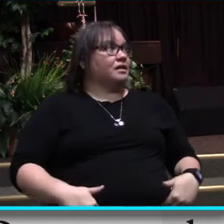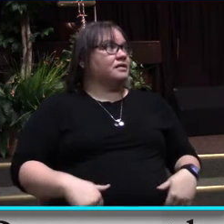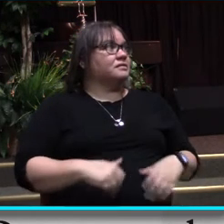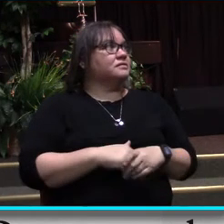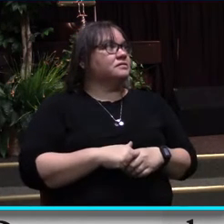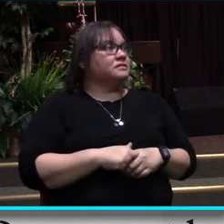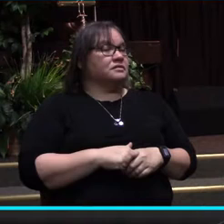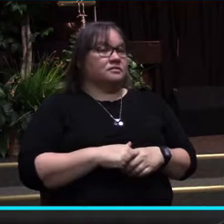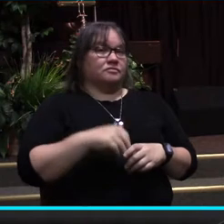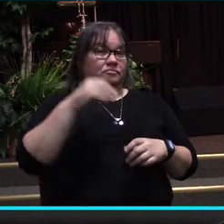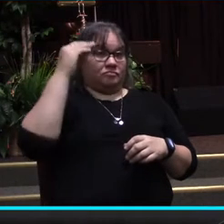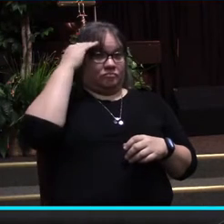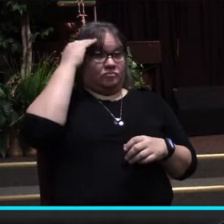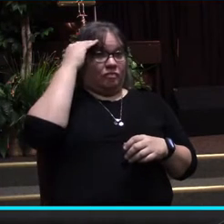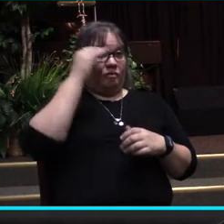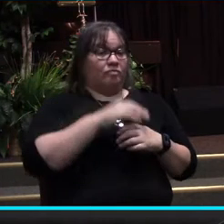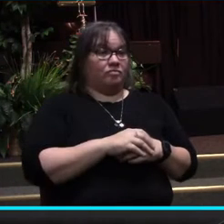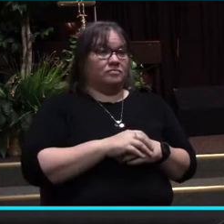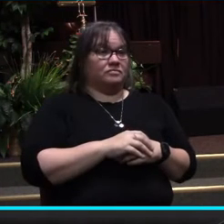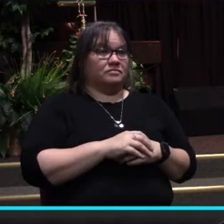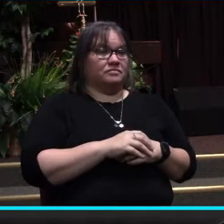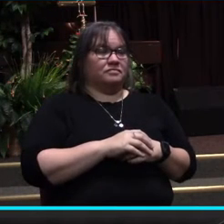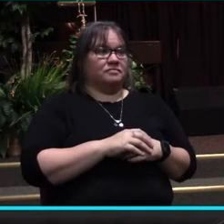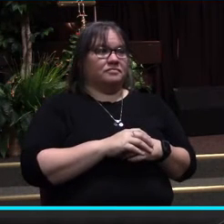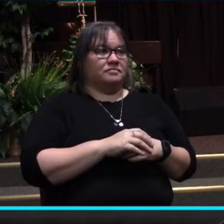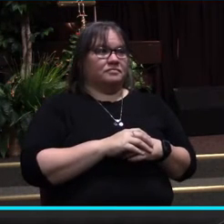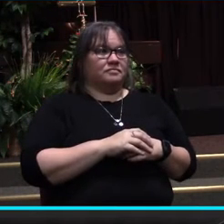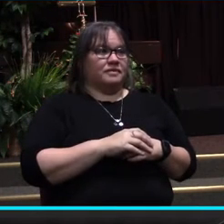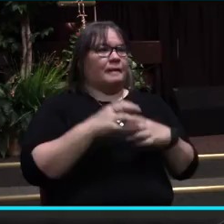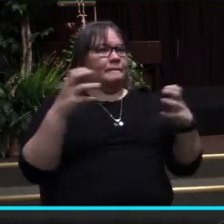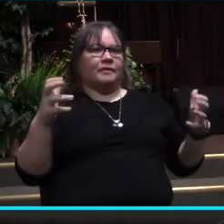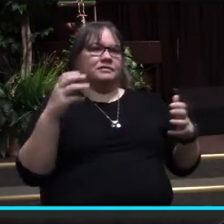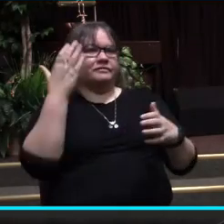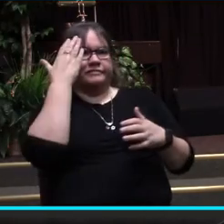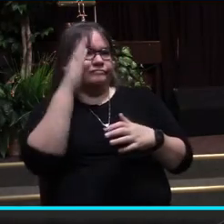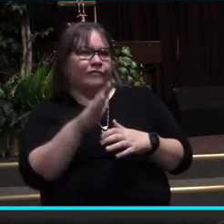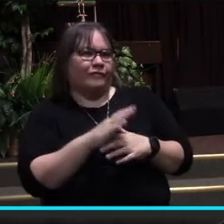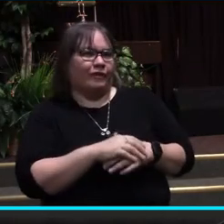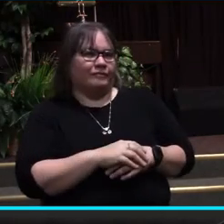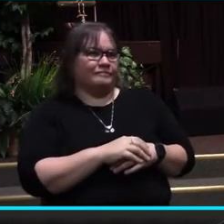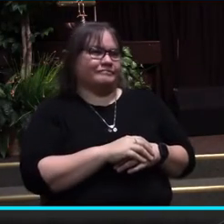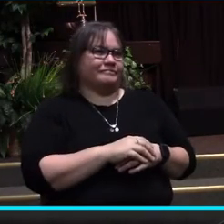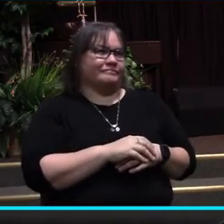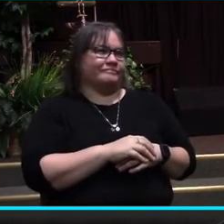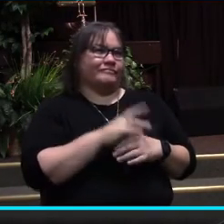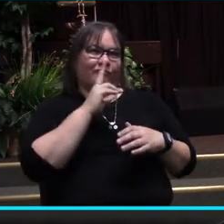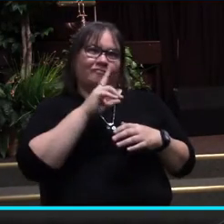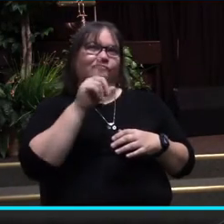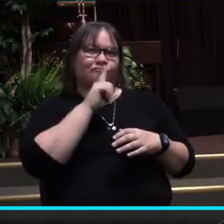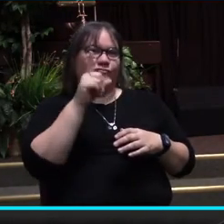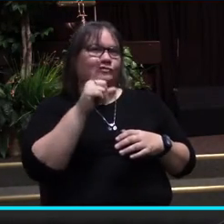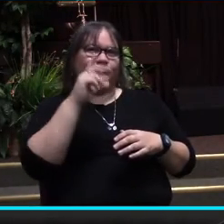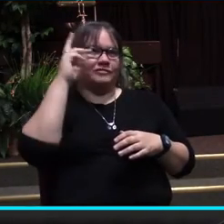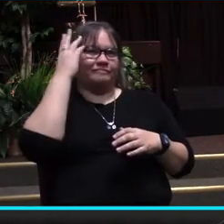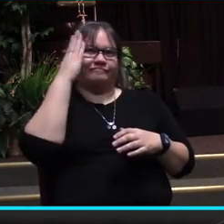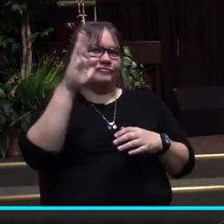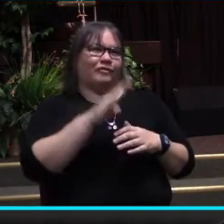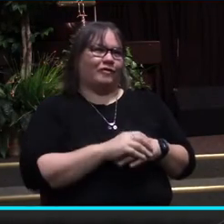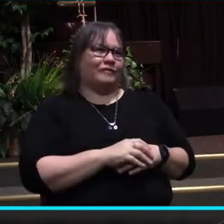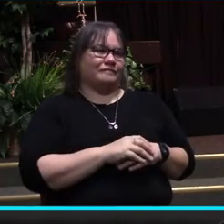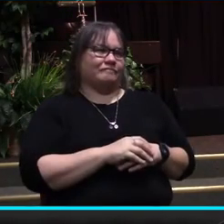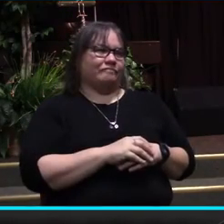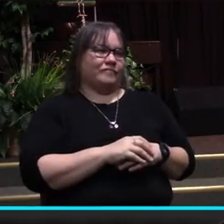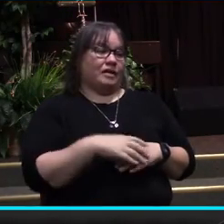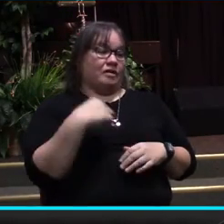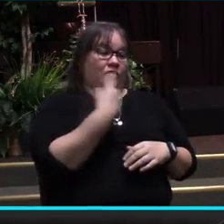Do you not know? And most of us do not know, honestly. We had no